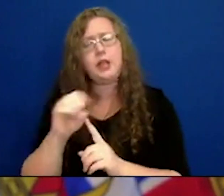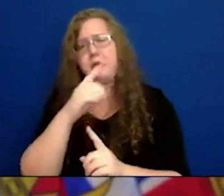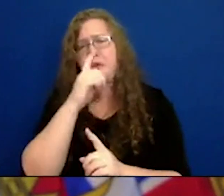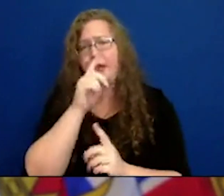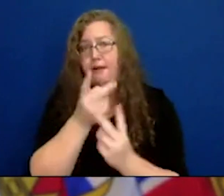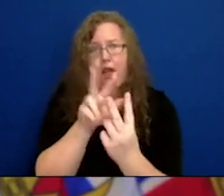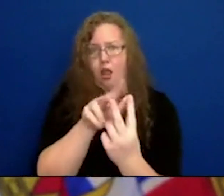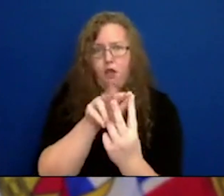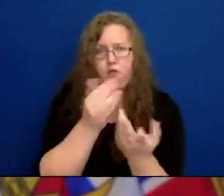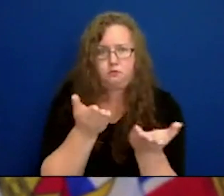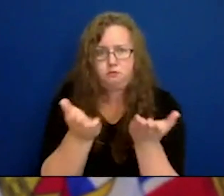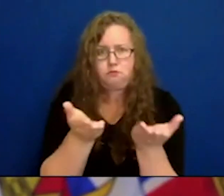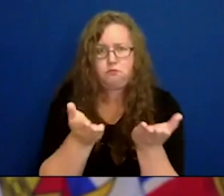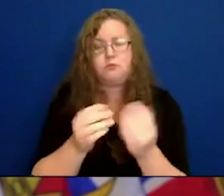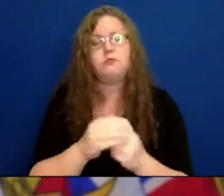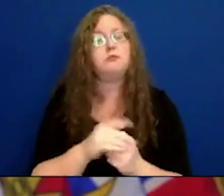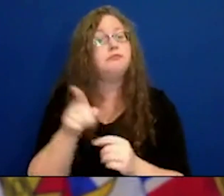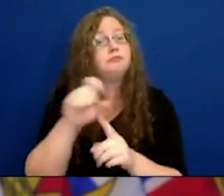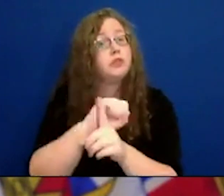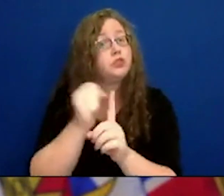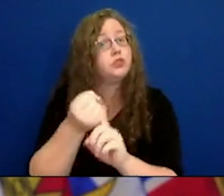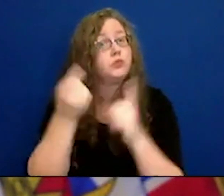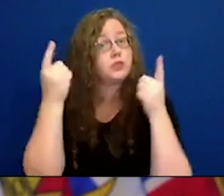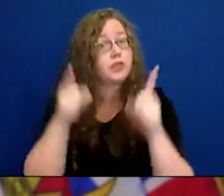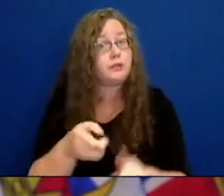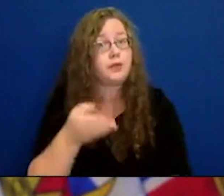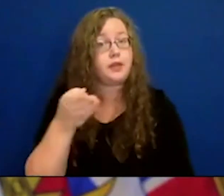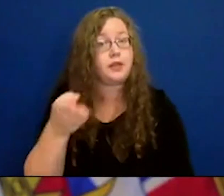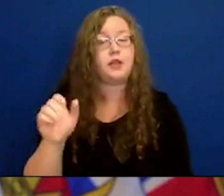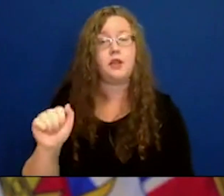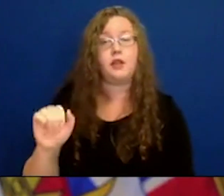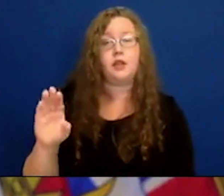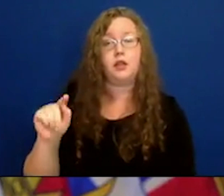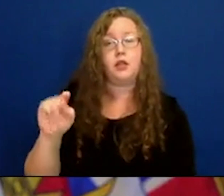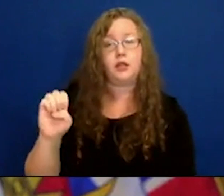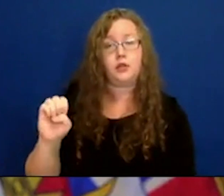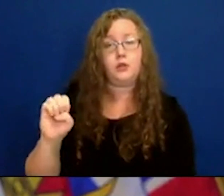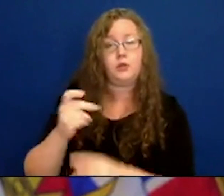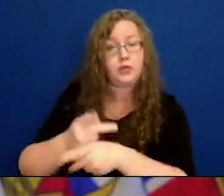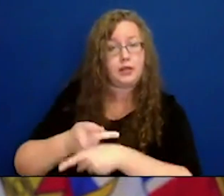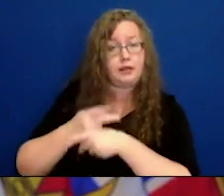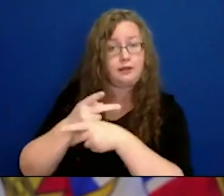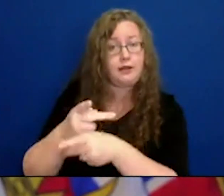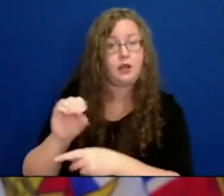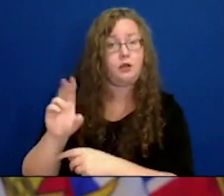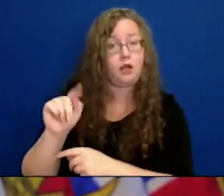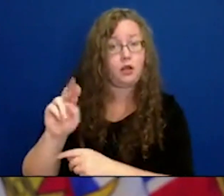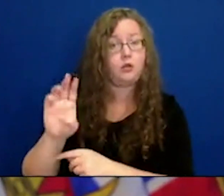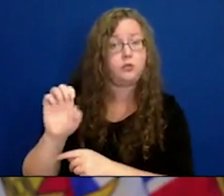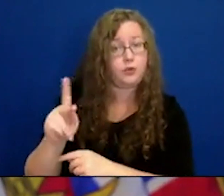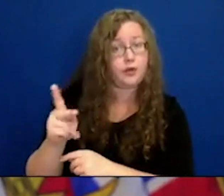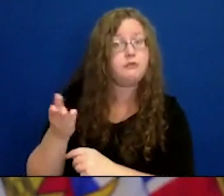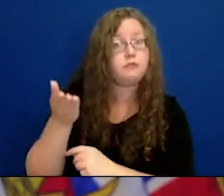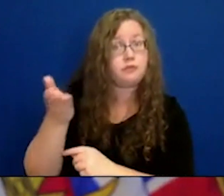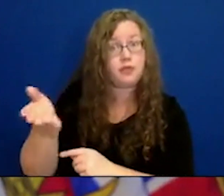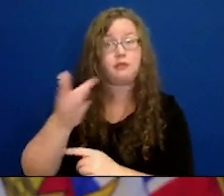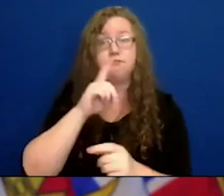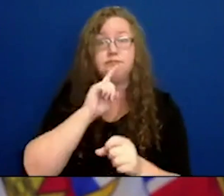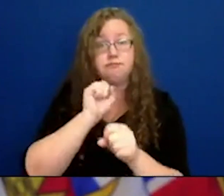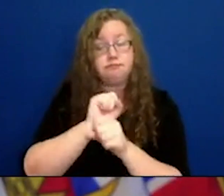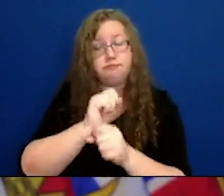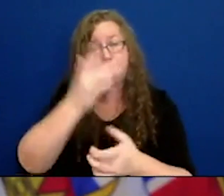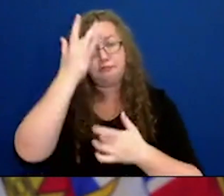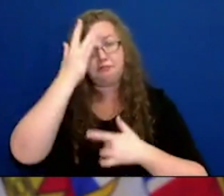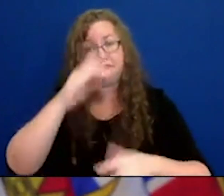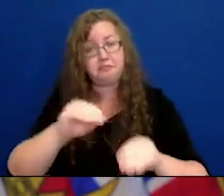can give an update on the situation there. It's one of the acute care outbreaks. I'm wondering if you can